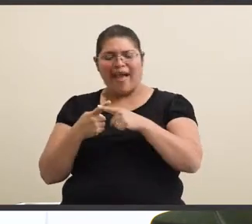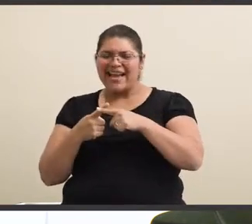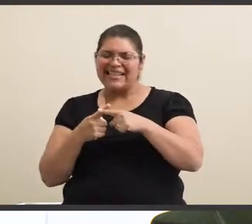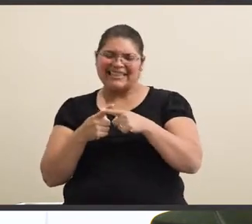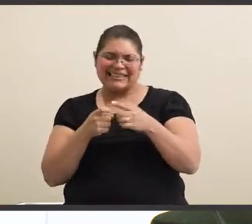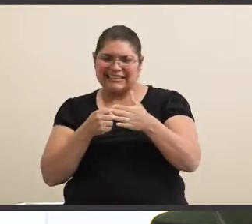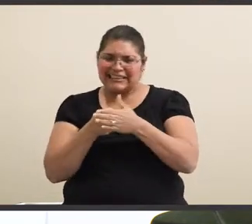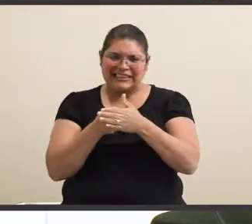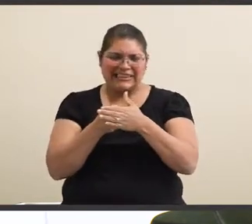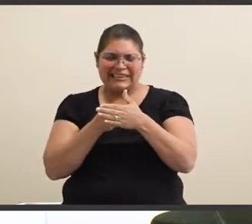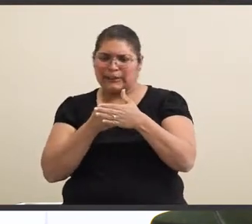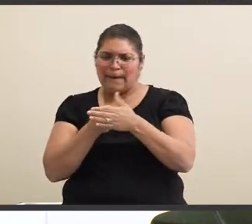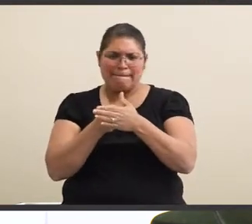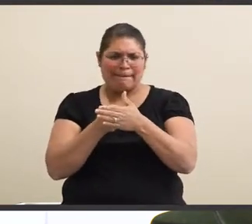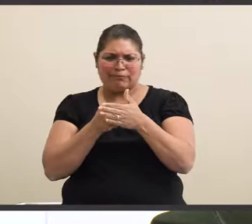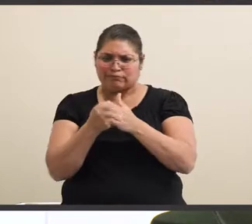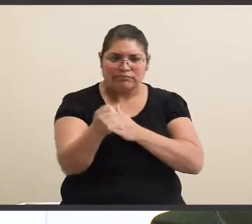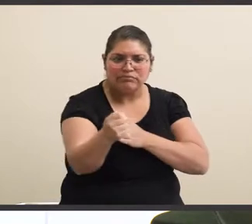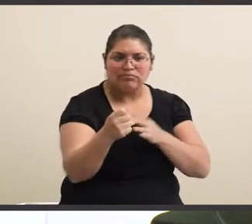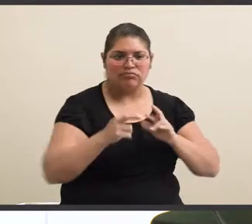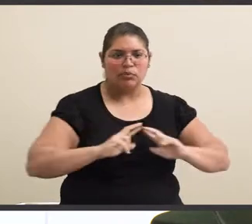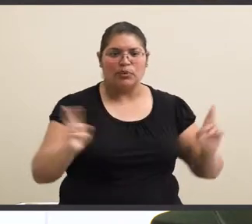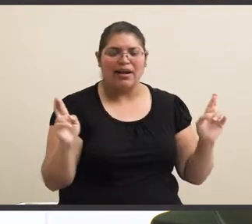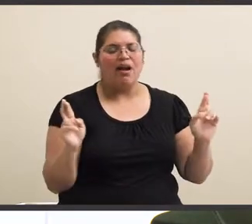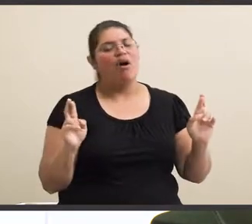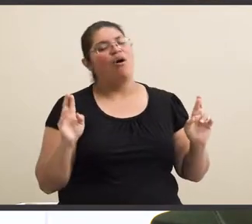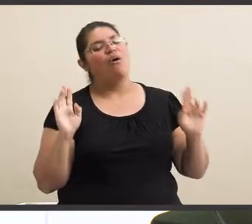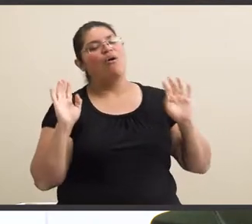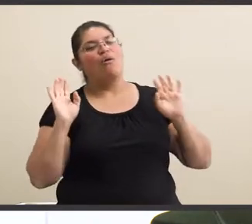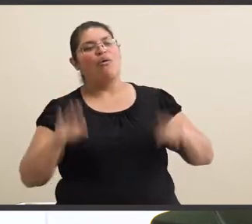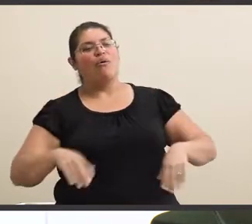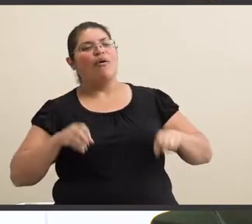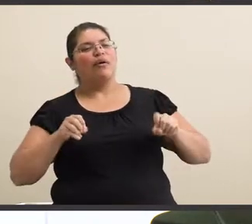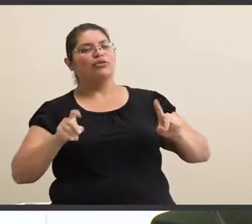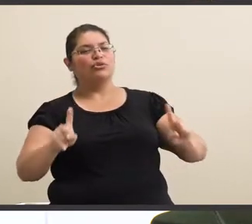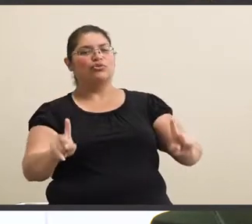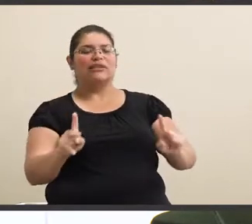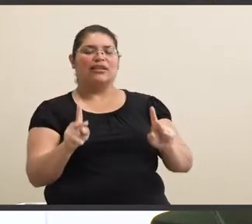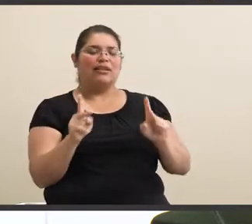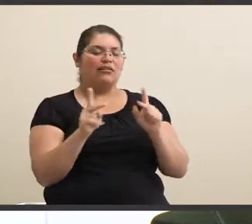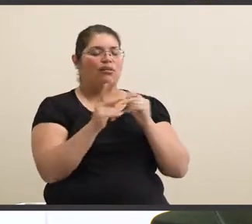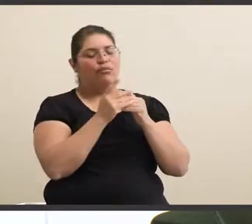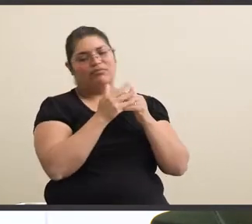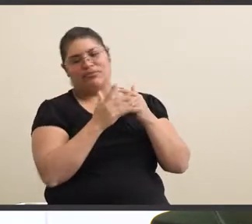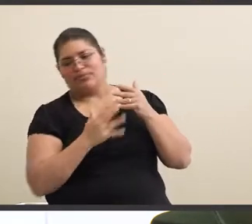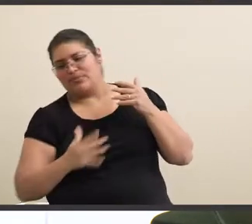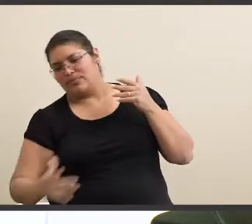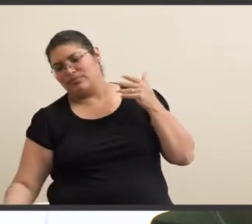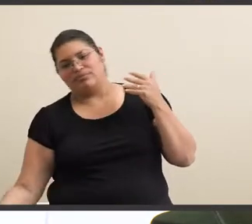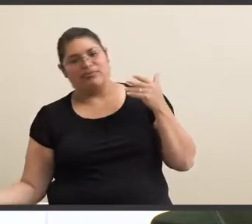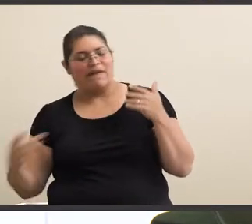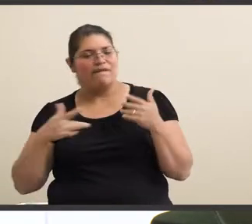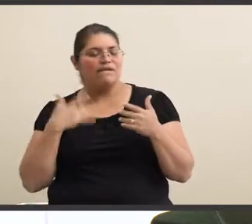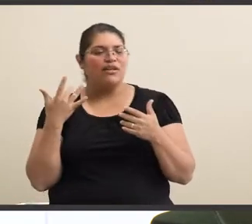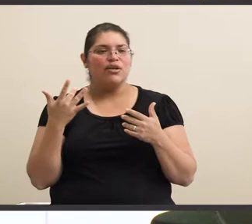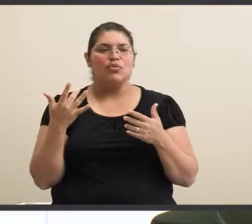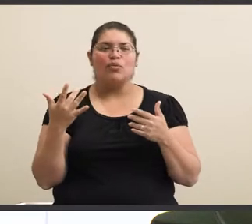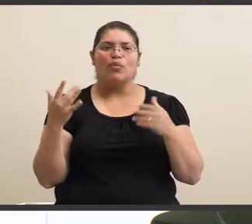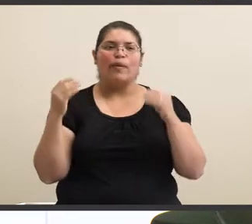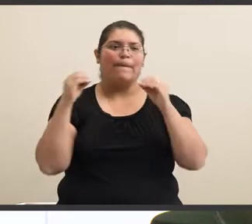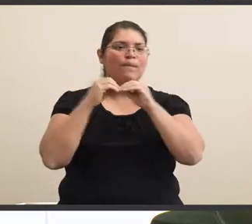that little breaking point for you, like the opportunities are endless and you feel so much